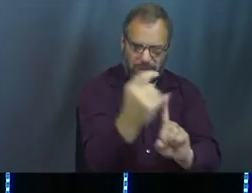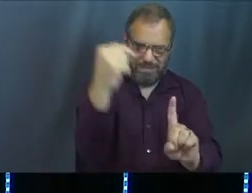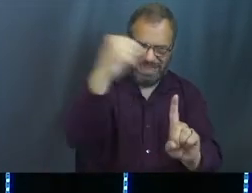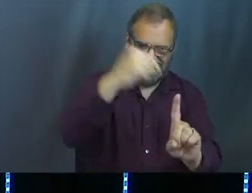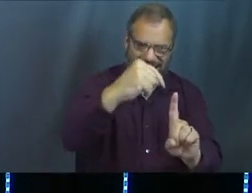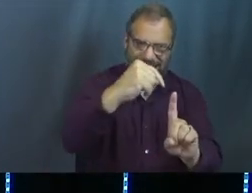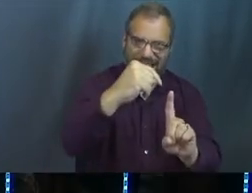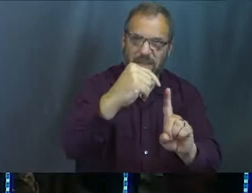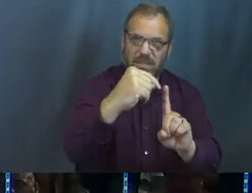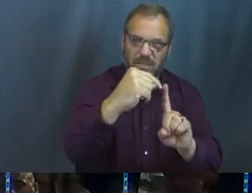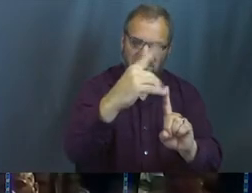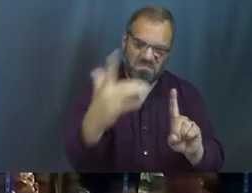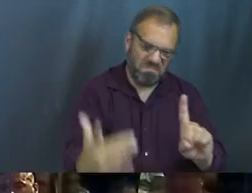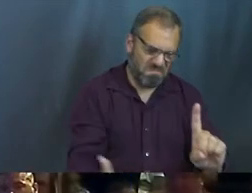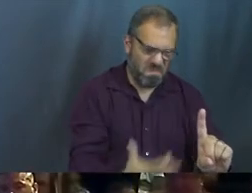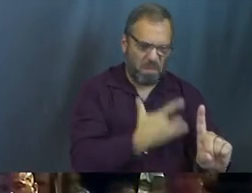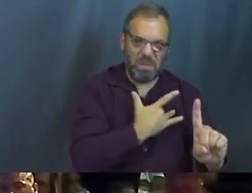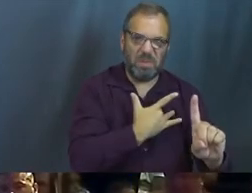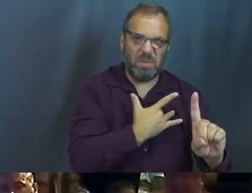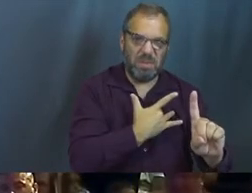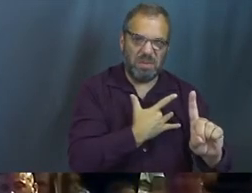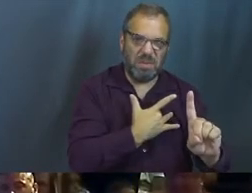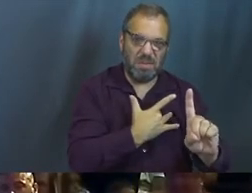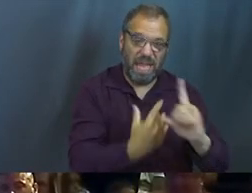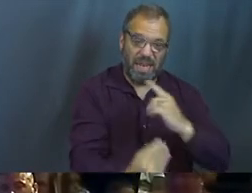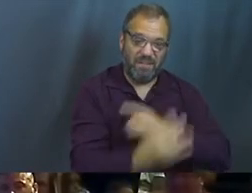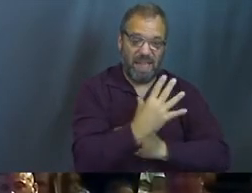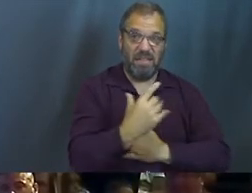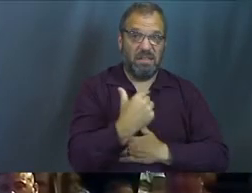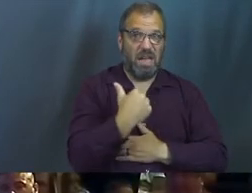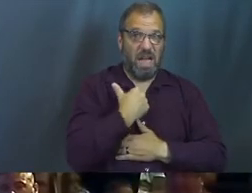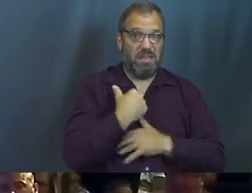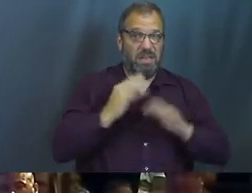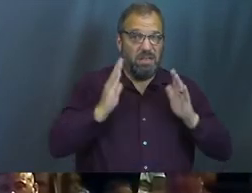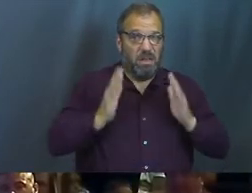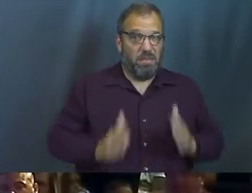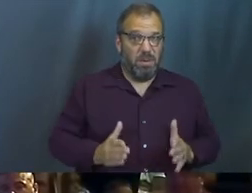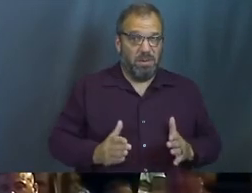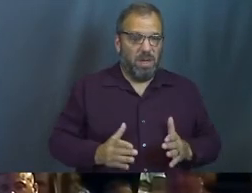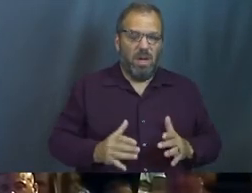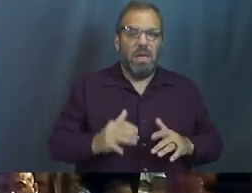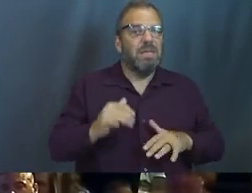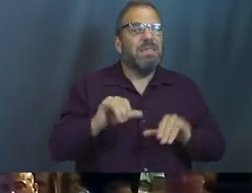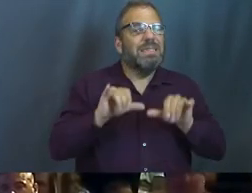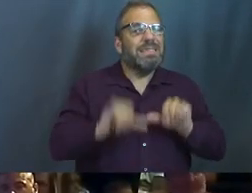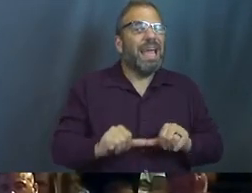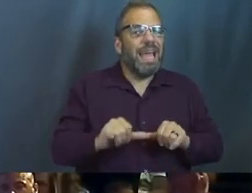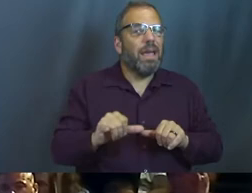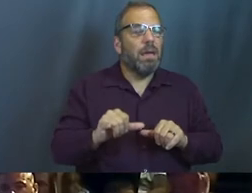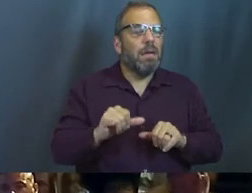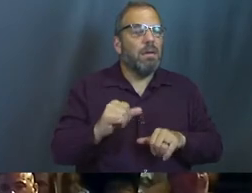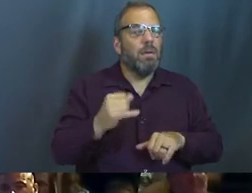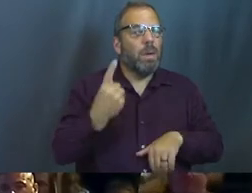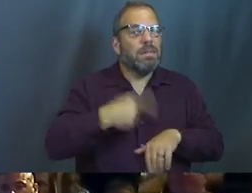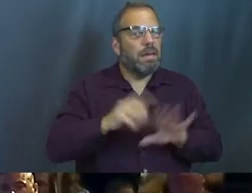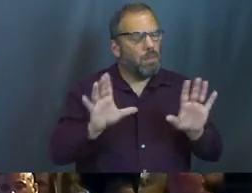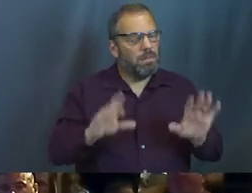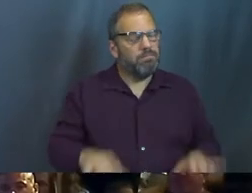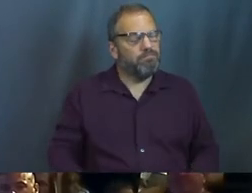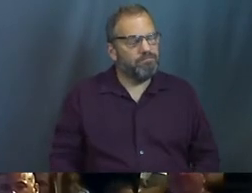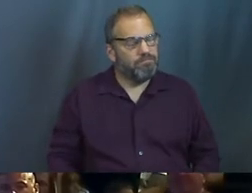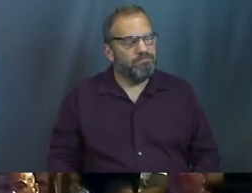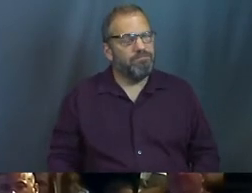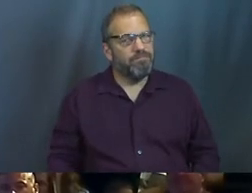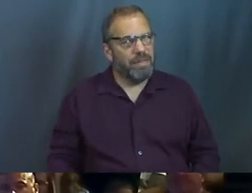bleed into our hearts, and we let it impact who we are. We don't let it stay as just what's happening. You know what I'm talking about?